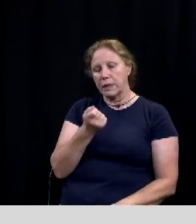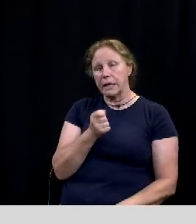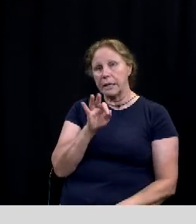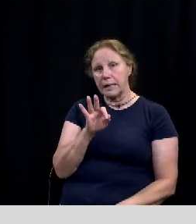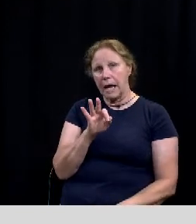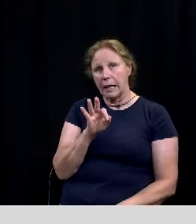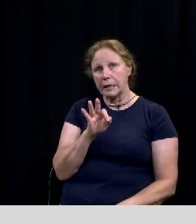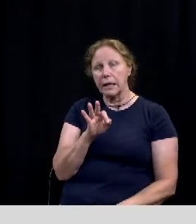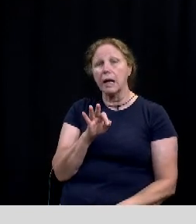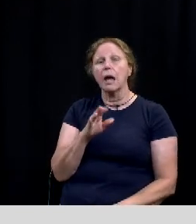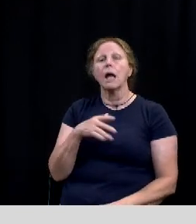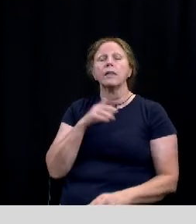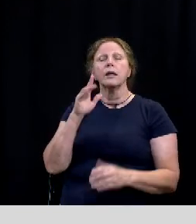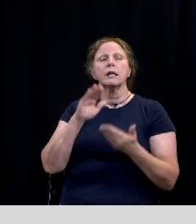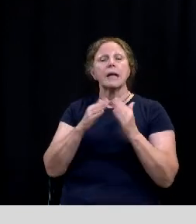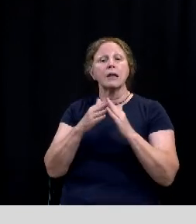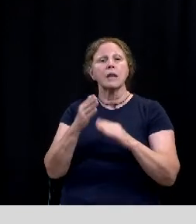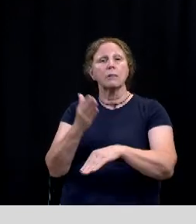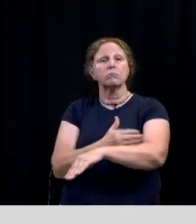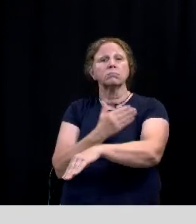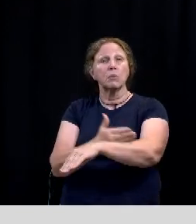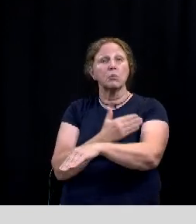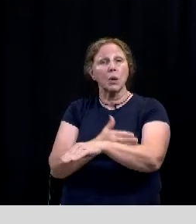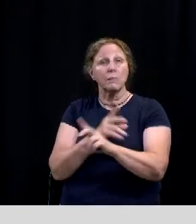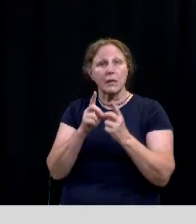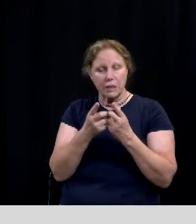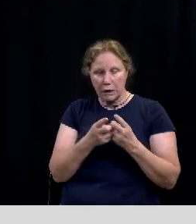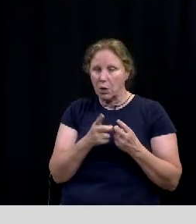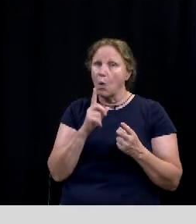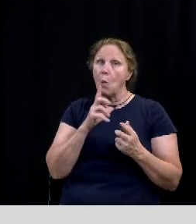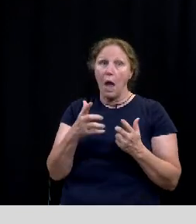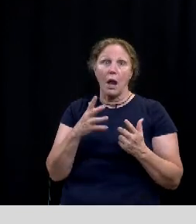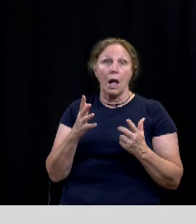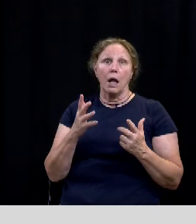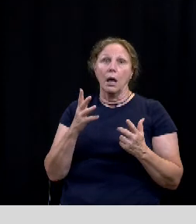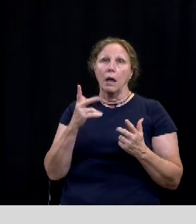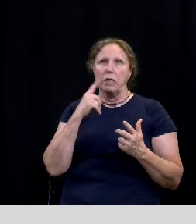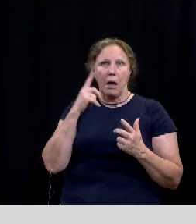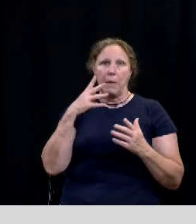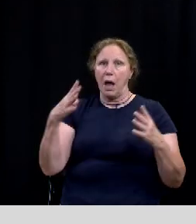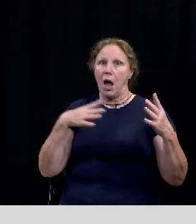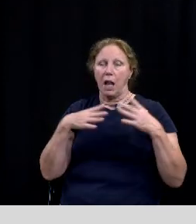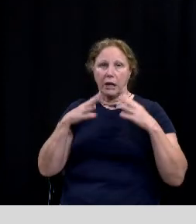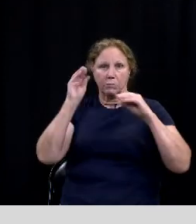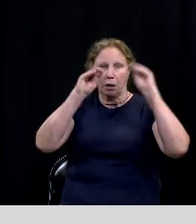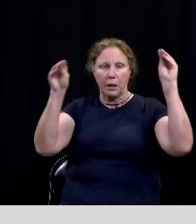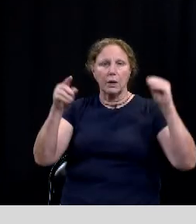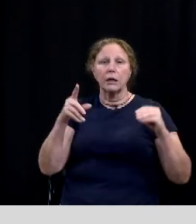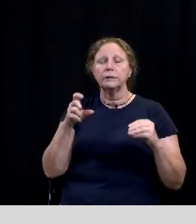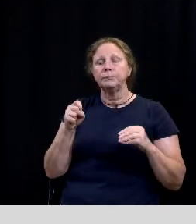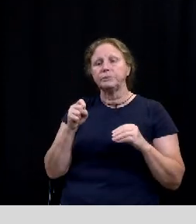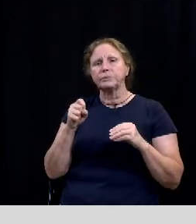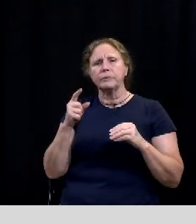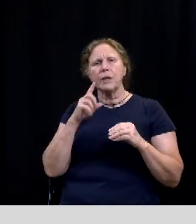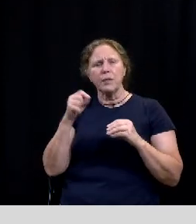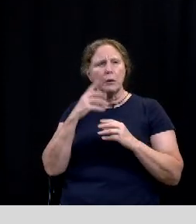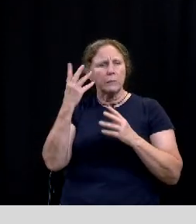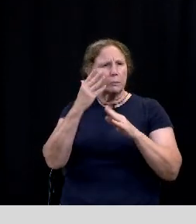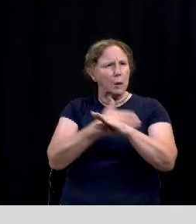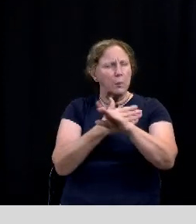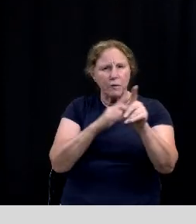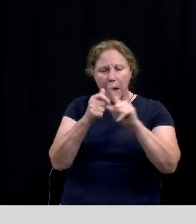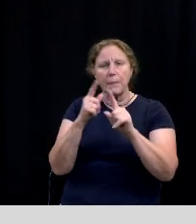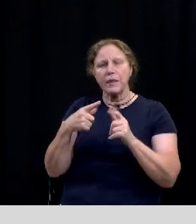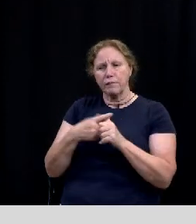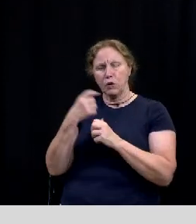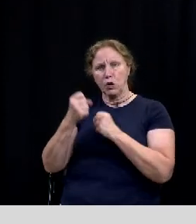public improvement district uh jumped into holiday decor uh historically the the pids provided some beautification elements but this was our first year